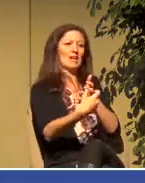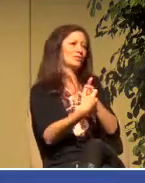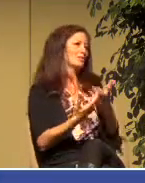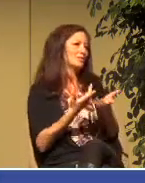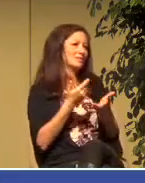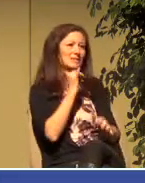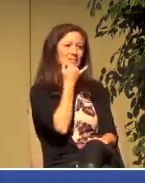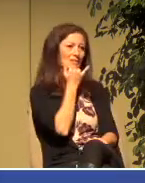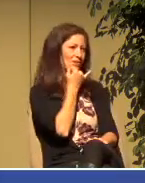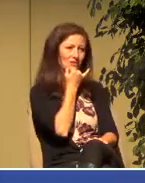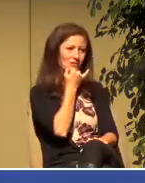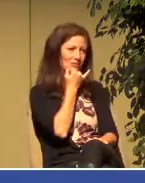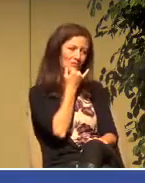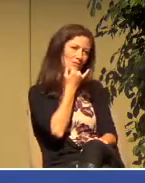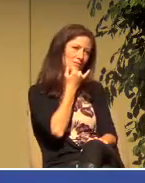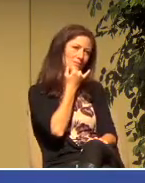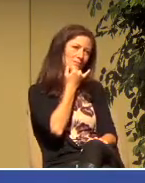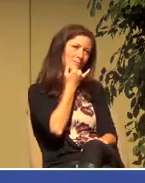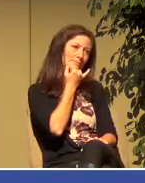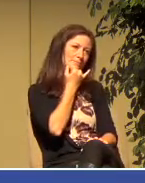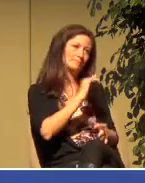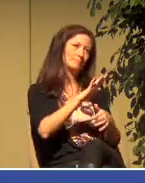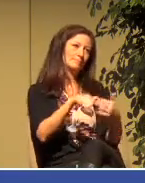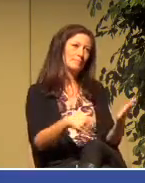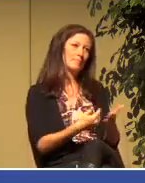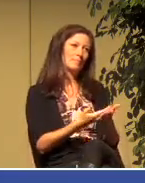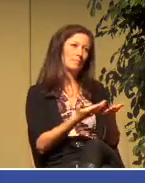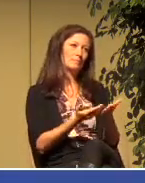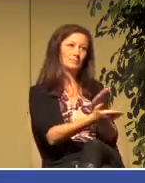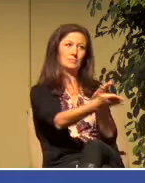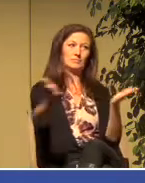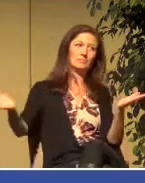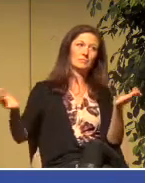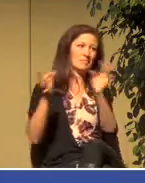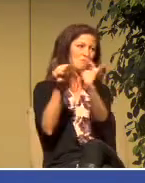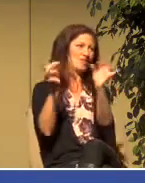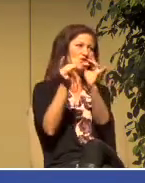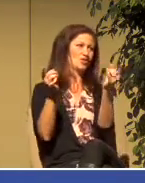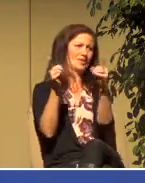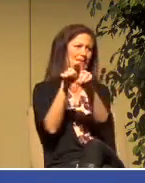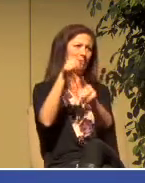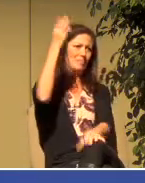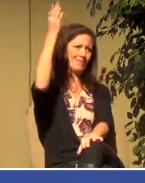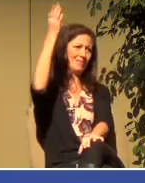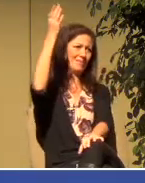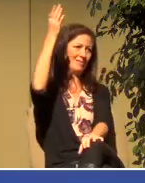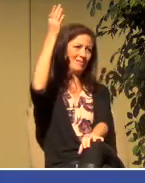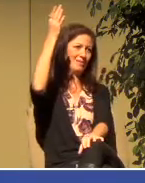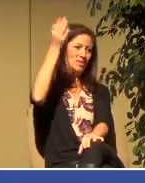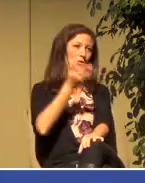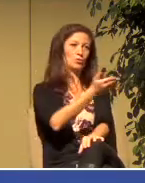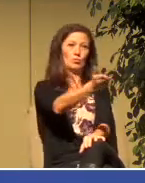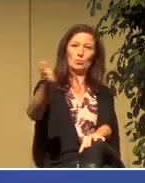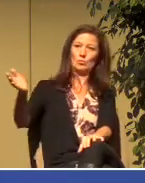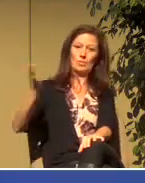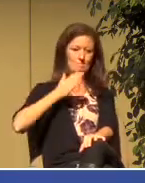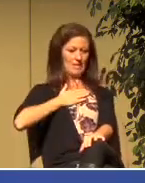of those you fit because all of you the message is the same you're my child